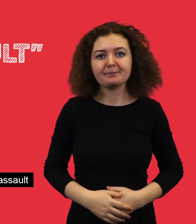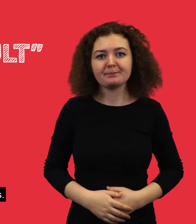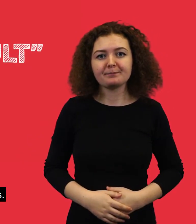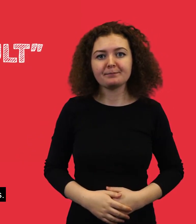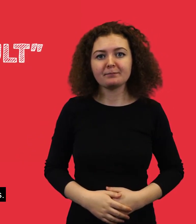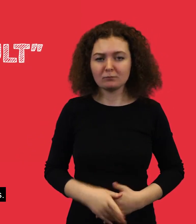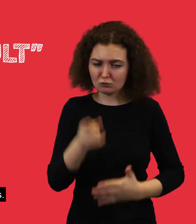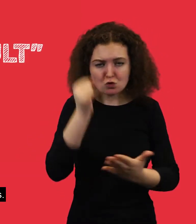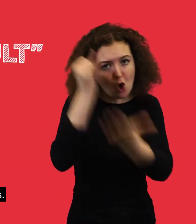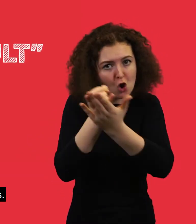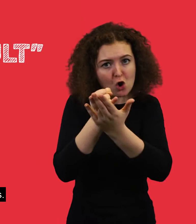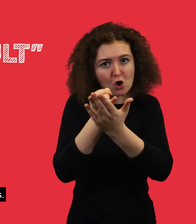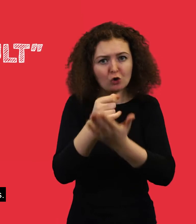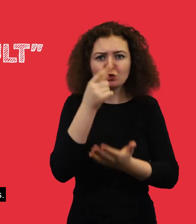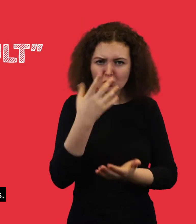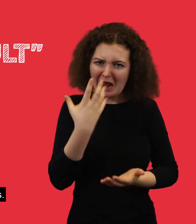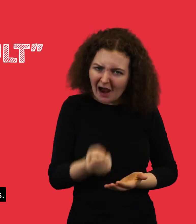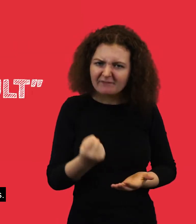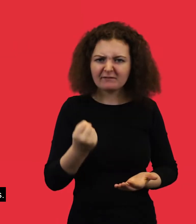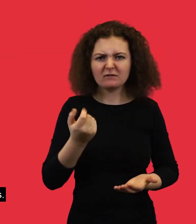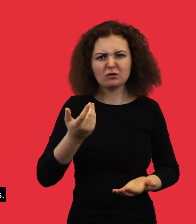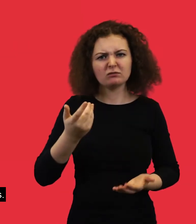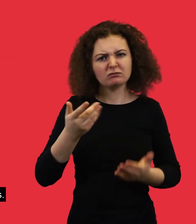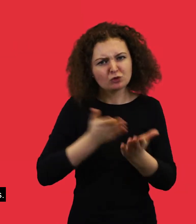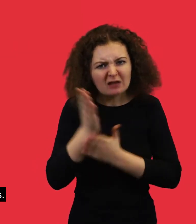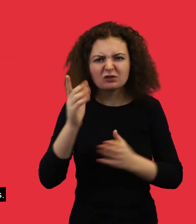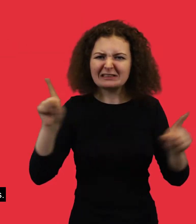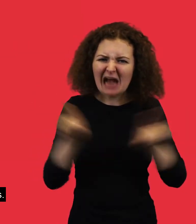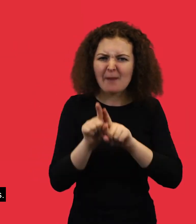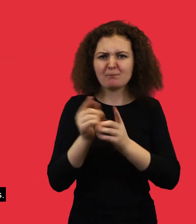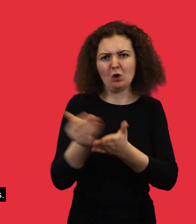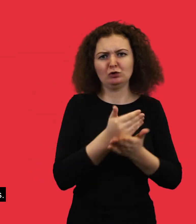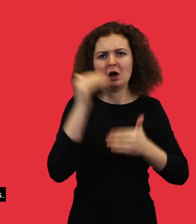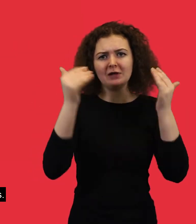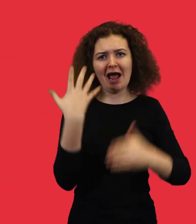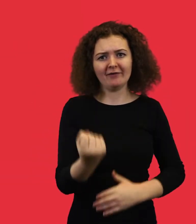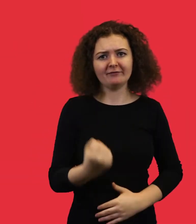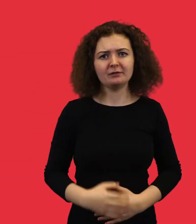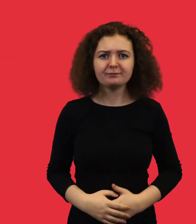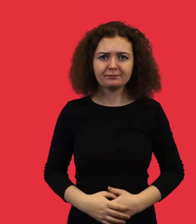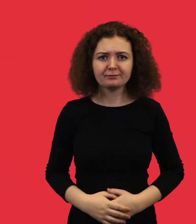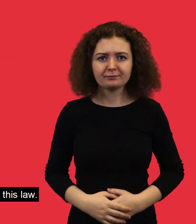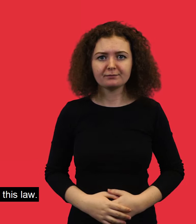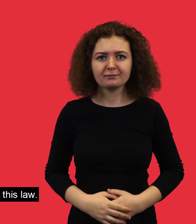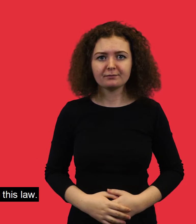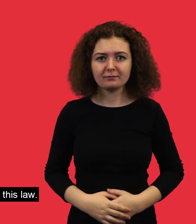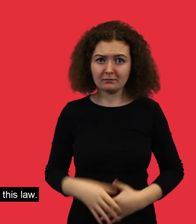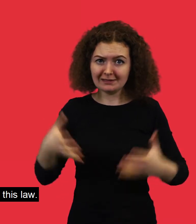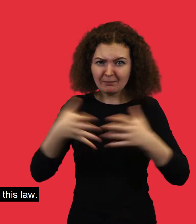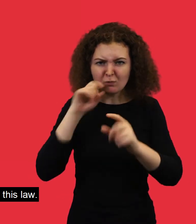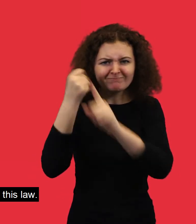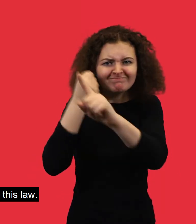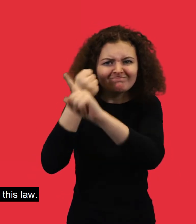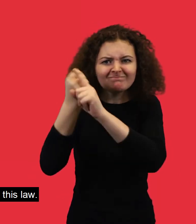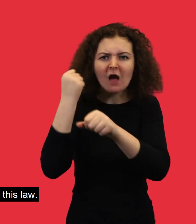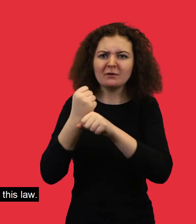punishment. This is wrong. You have the right to the same protection as an adult has. The team will